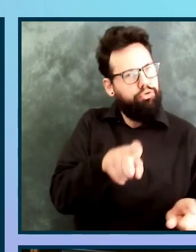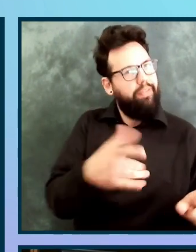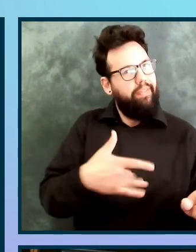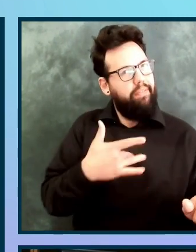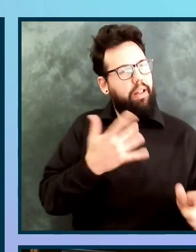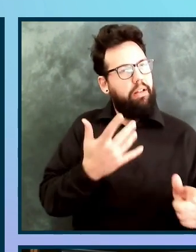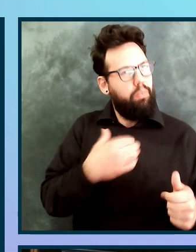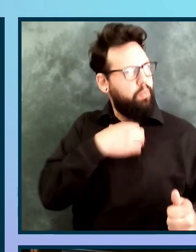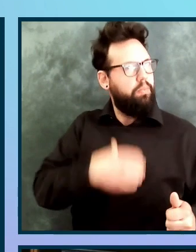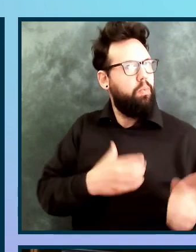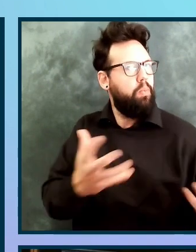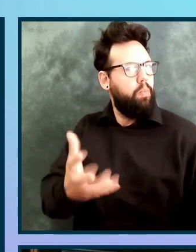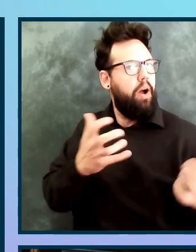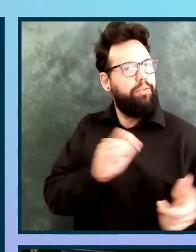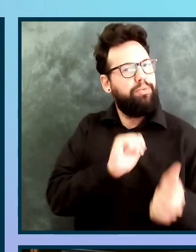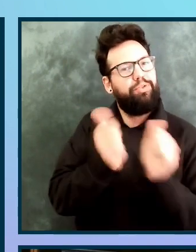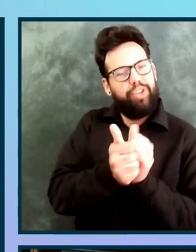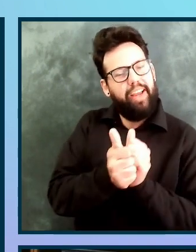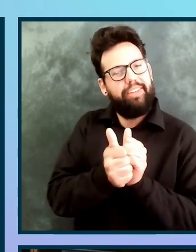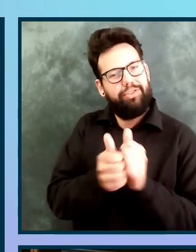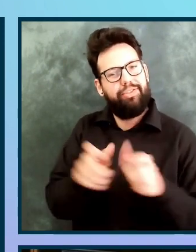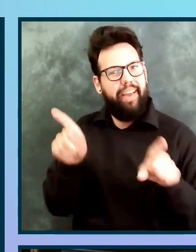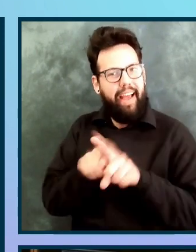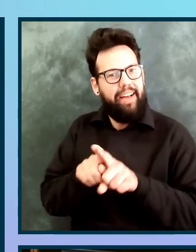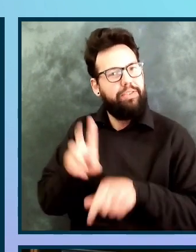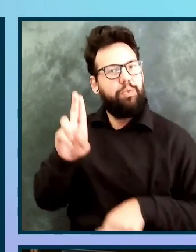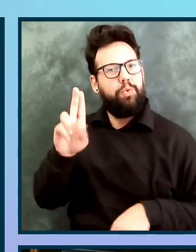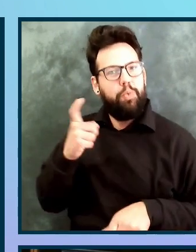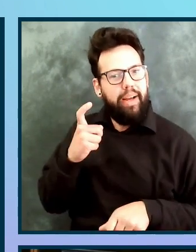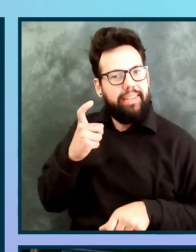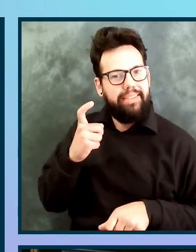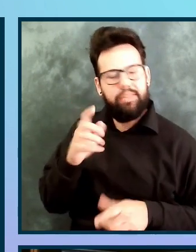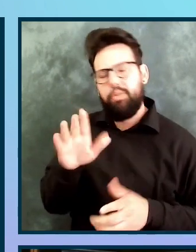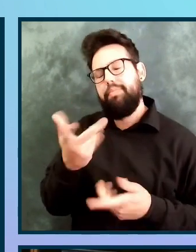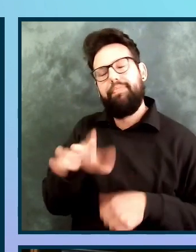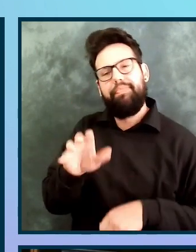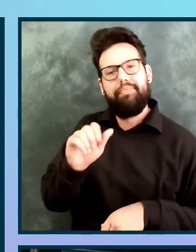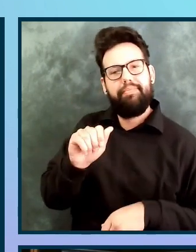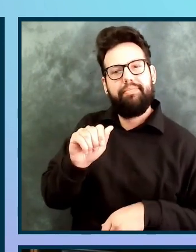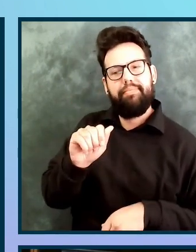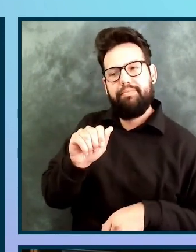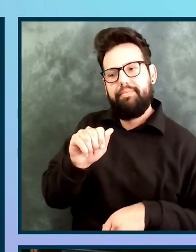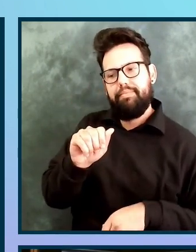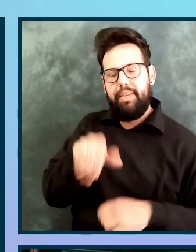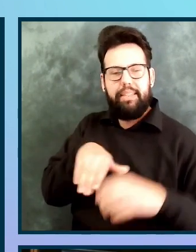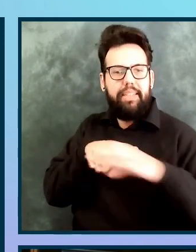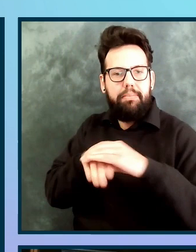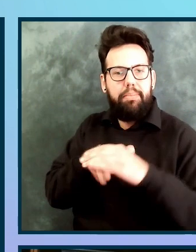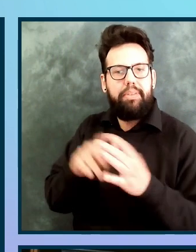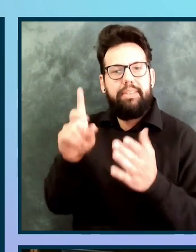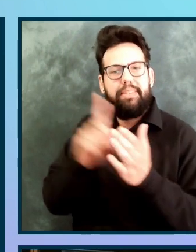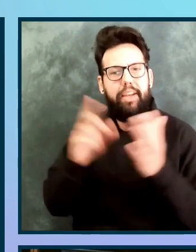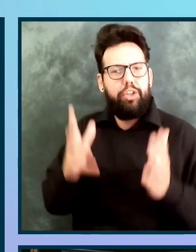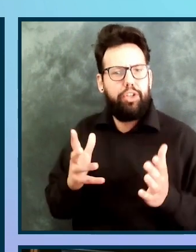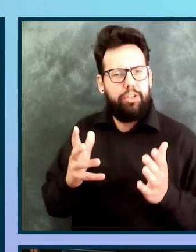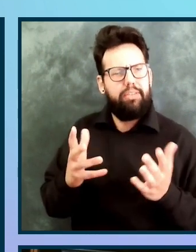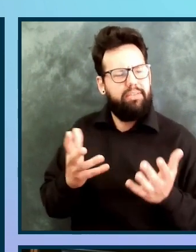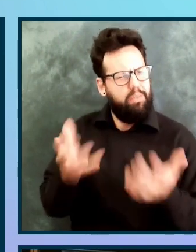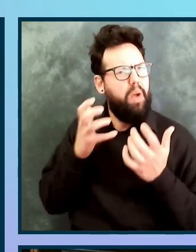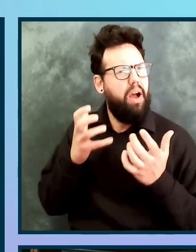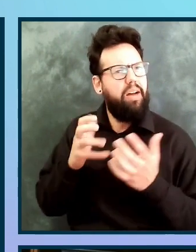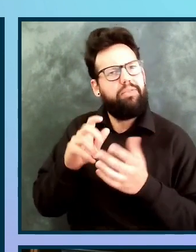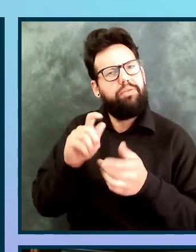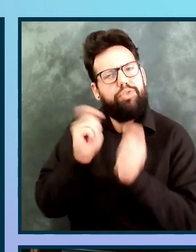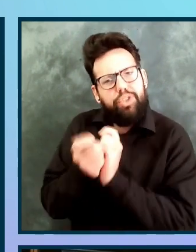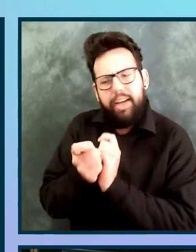I want to make accessible designs. It's the right thing to do, and it makes the rest of the project go easier. I want to be clear and concise in my communications